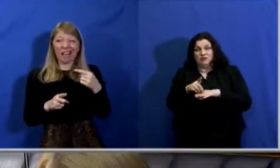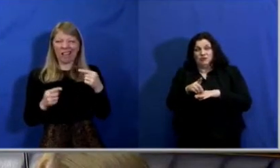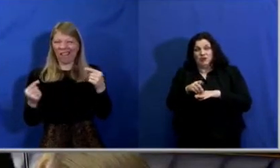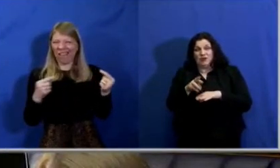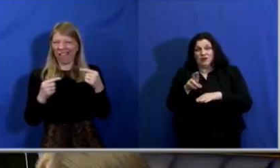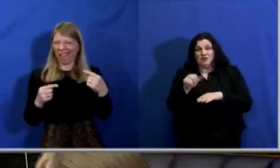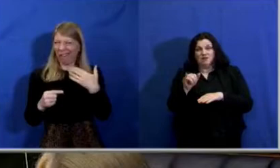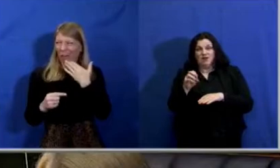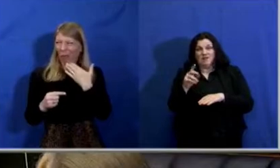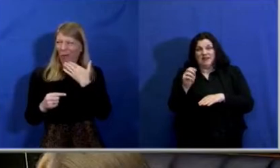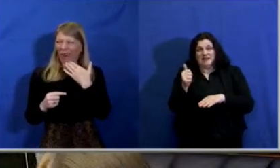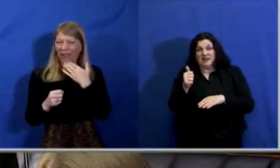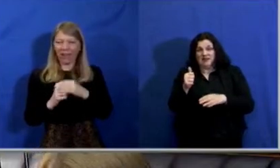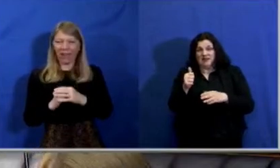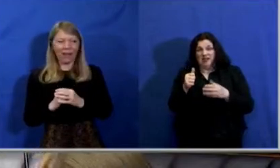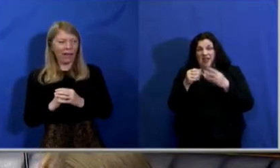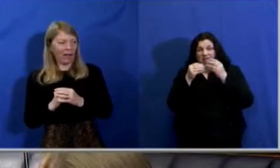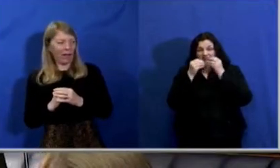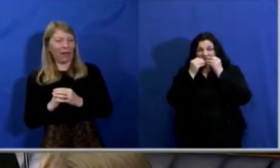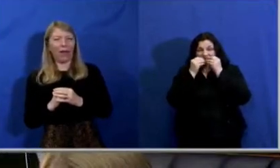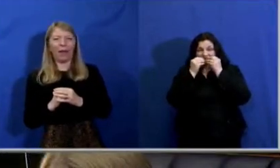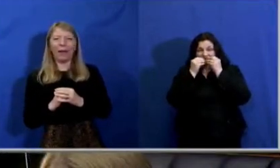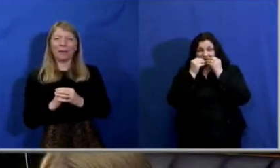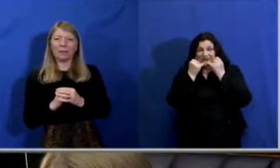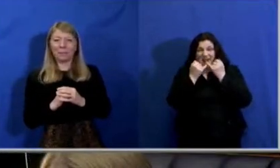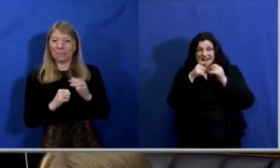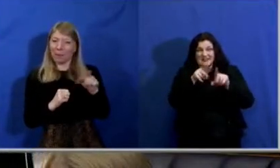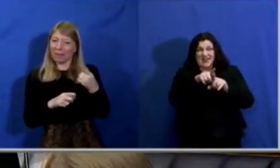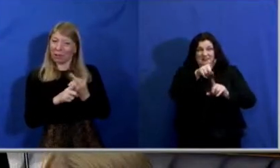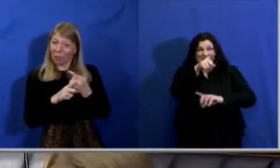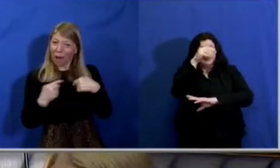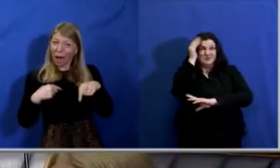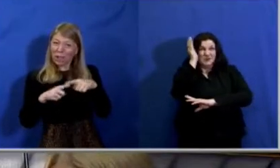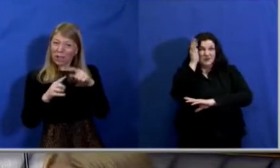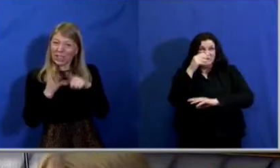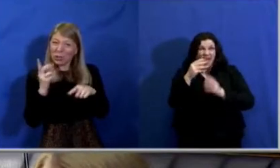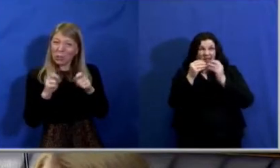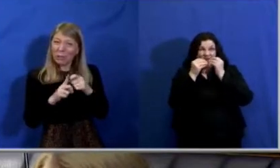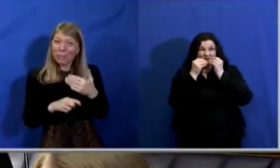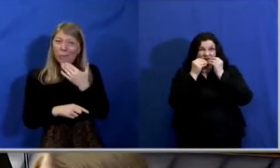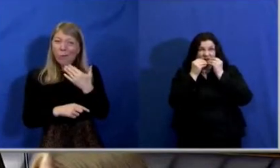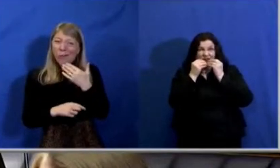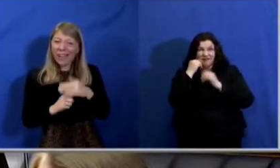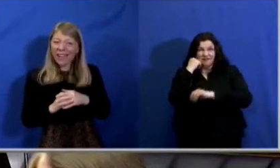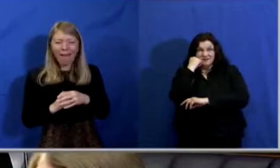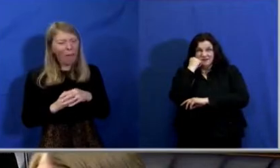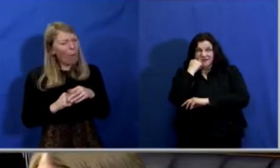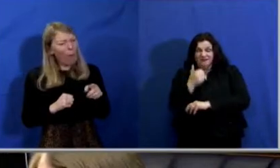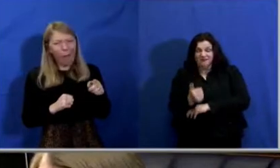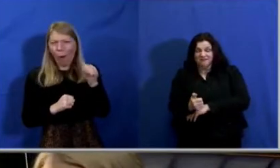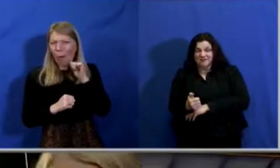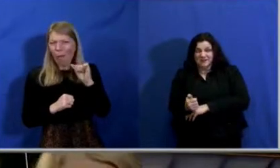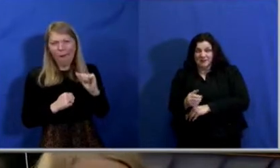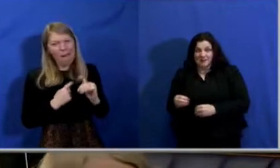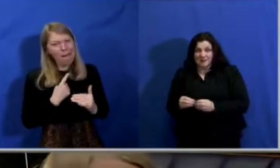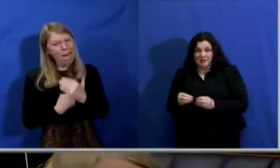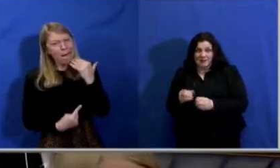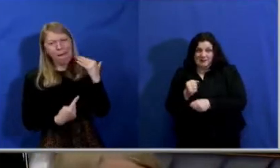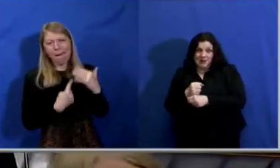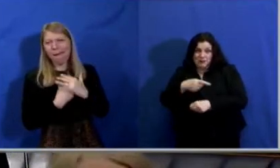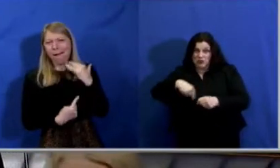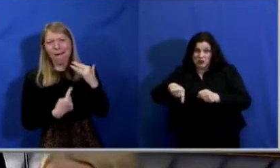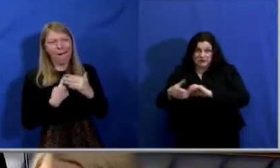of his colleagues than it was about anybody else. Because that's how he was. If you go up to the third